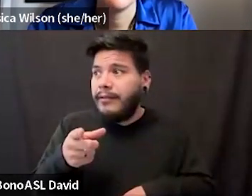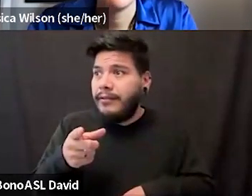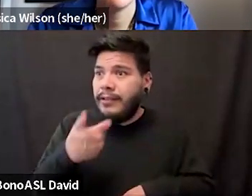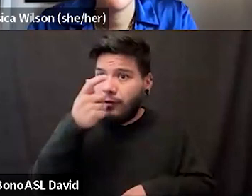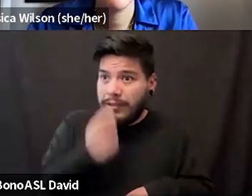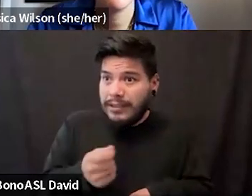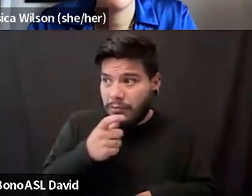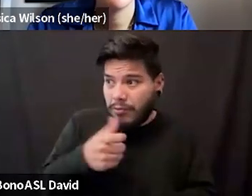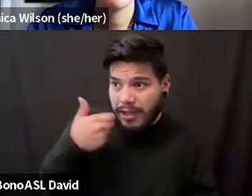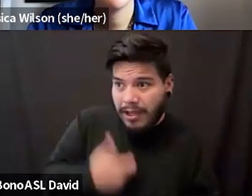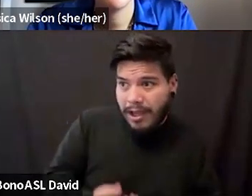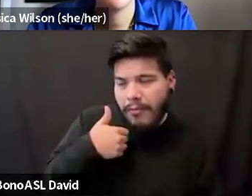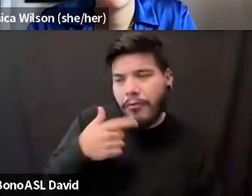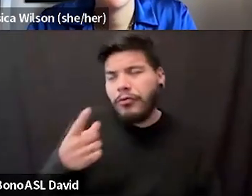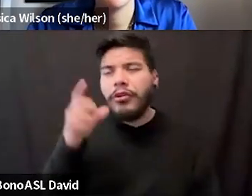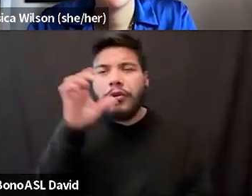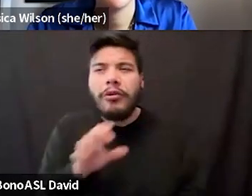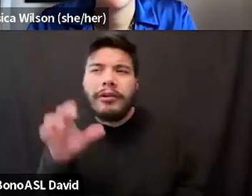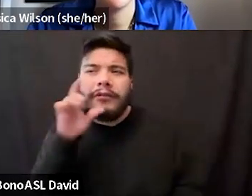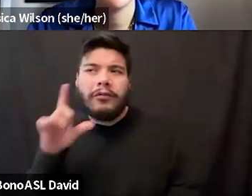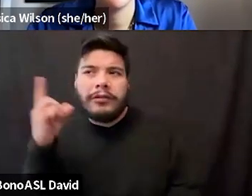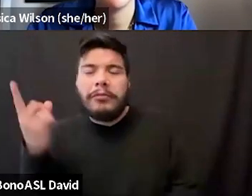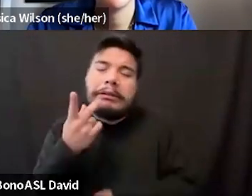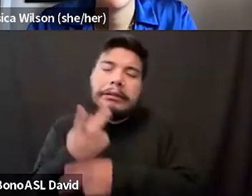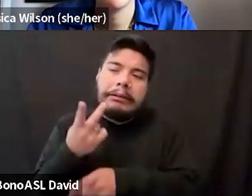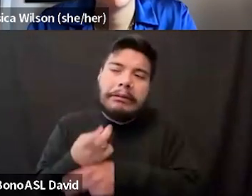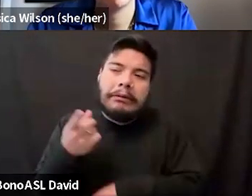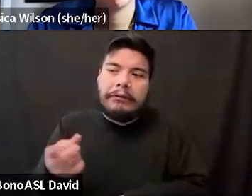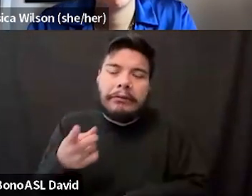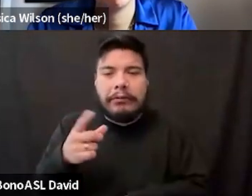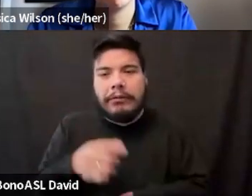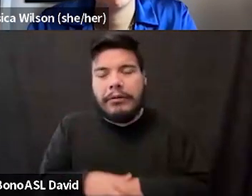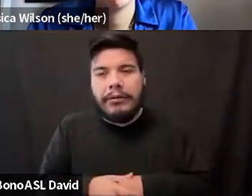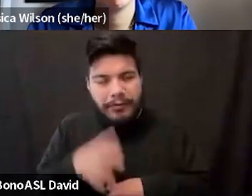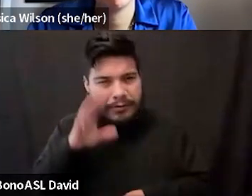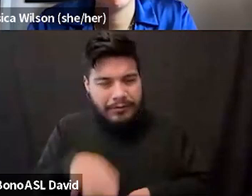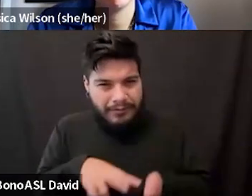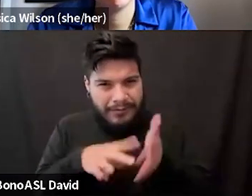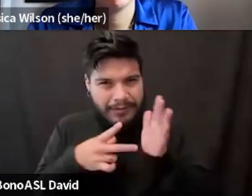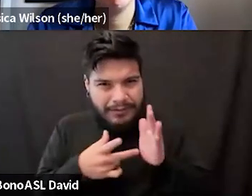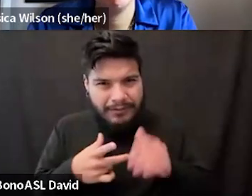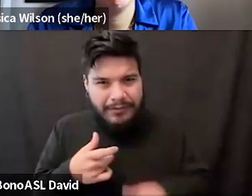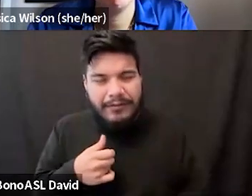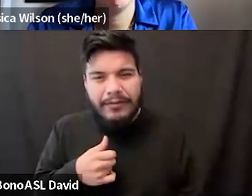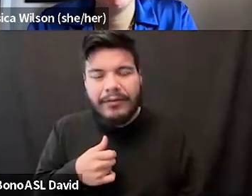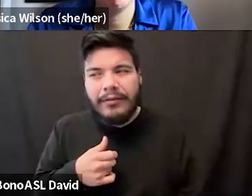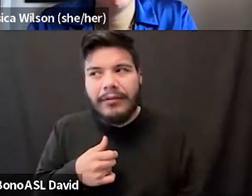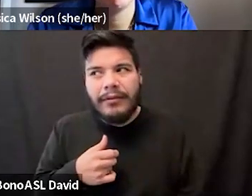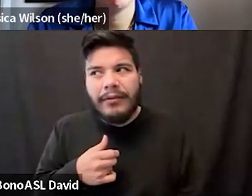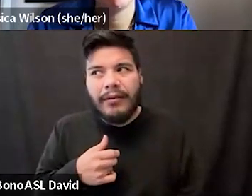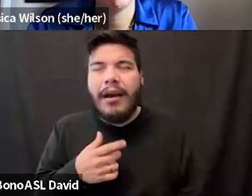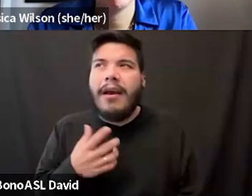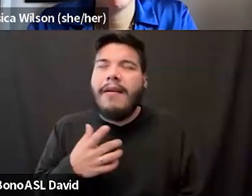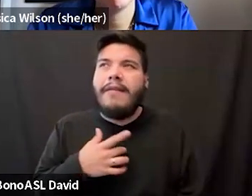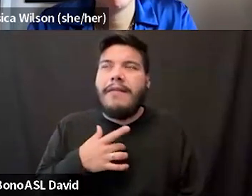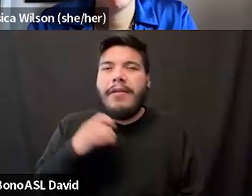Or are you just looking for someone to take care of you in this way? Right. And I find that, you